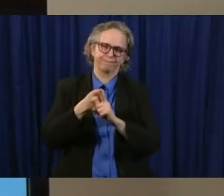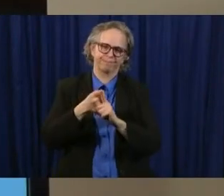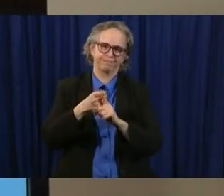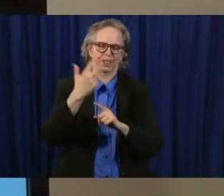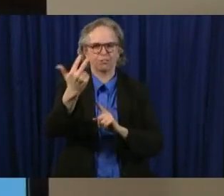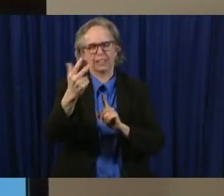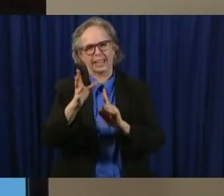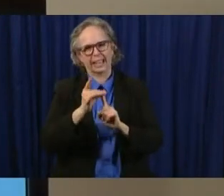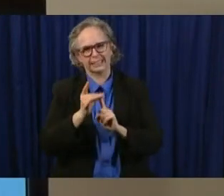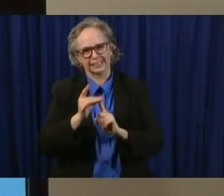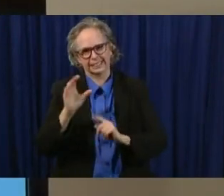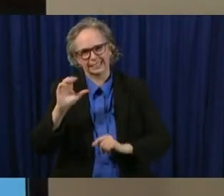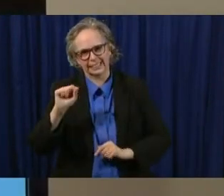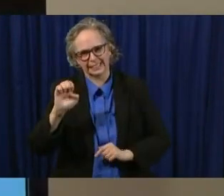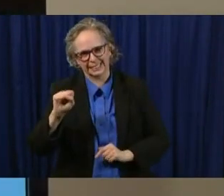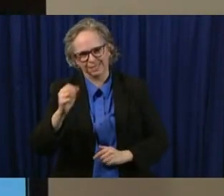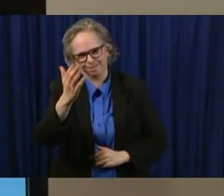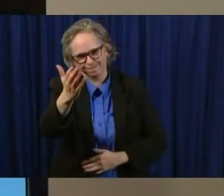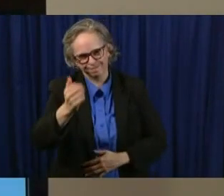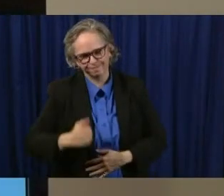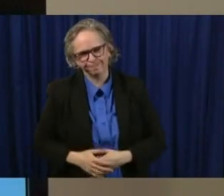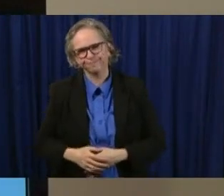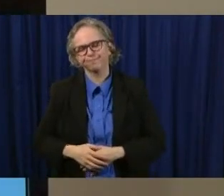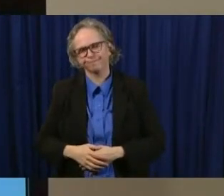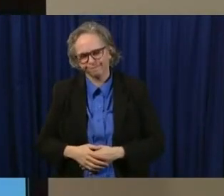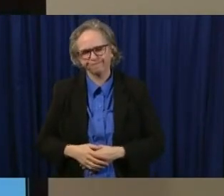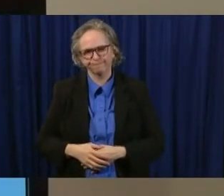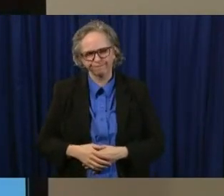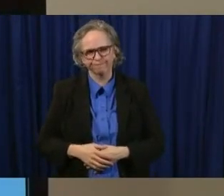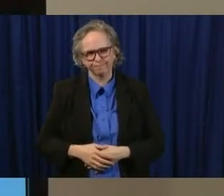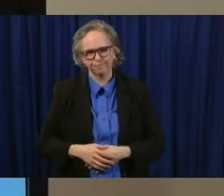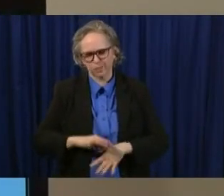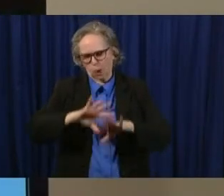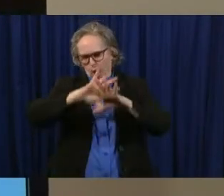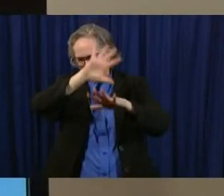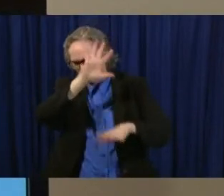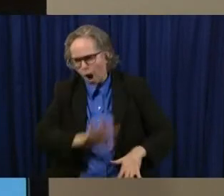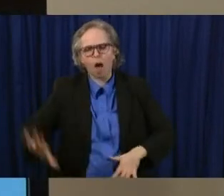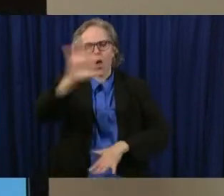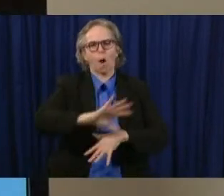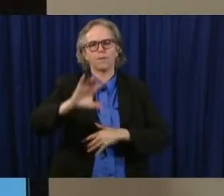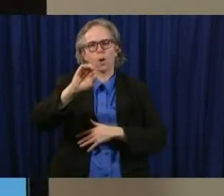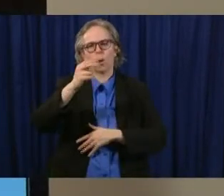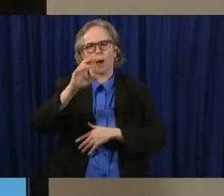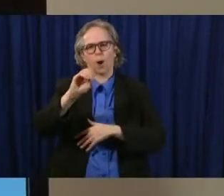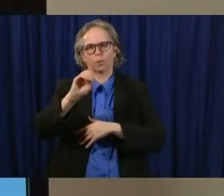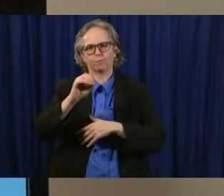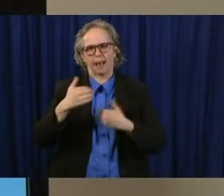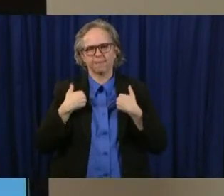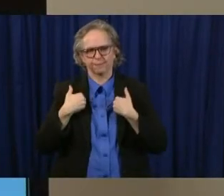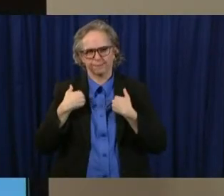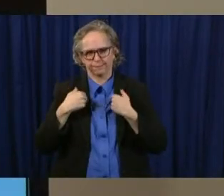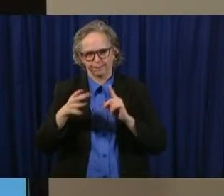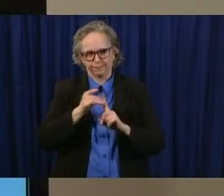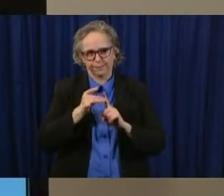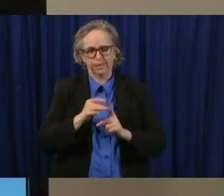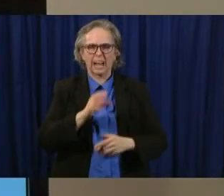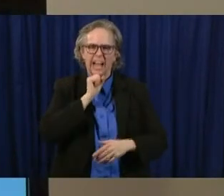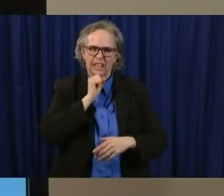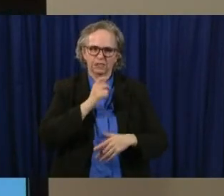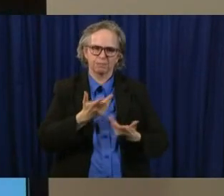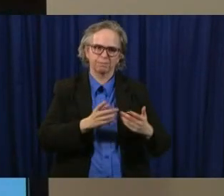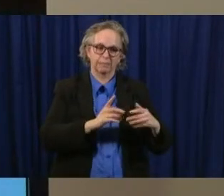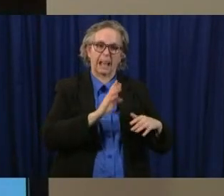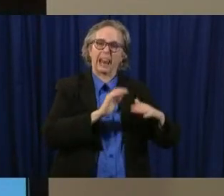thanks eric um in all counties uh we still have that age range uh less than one to 106